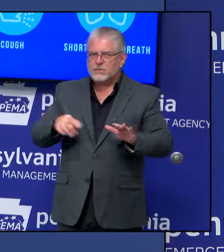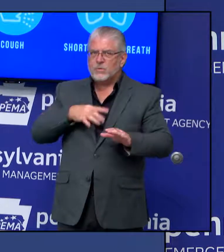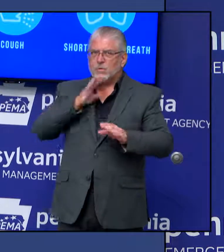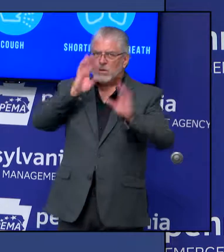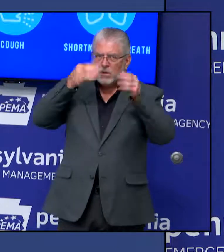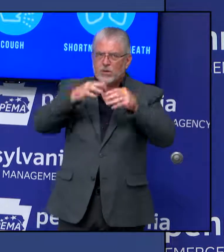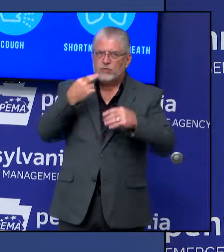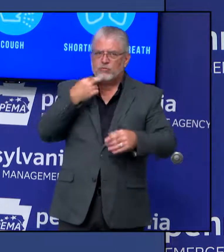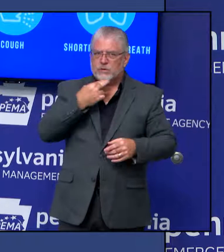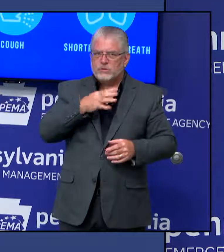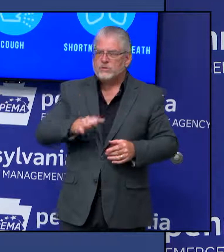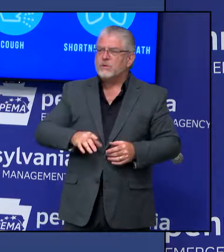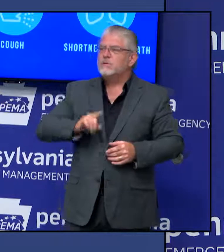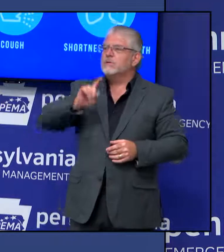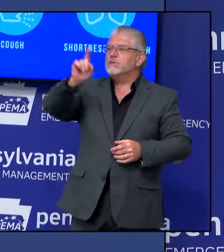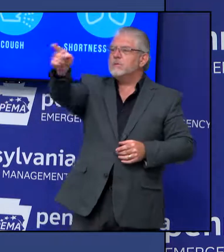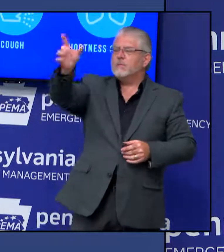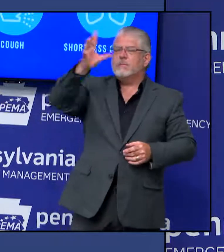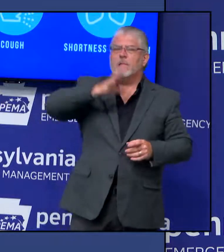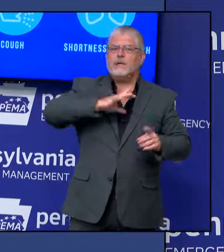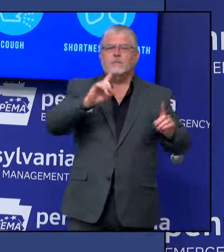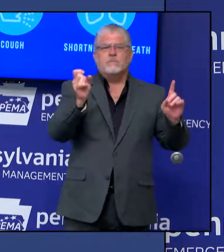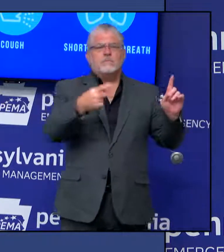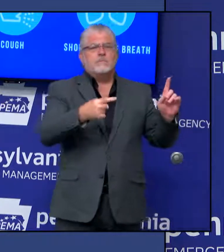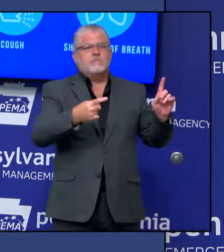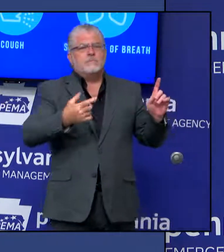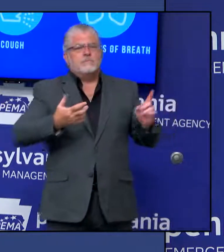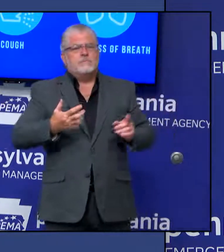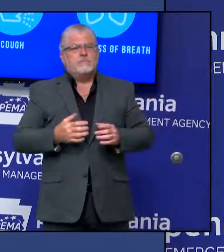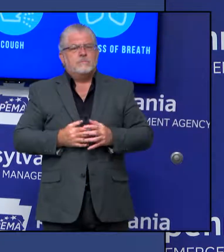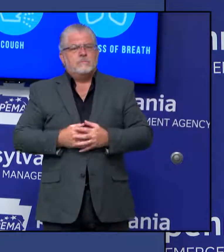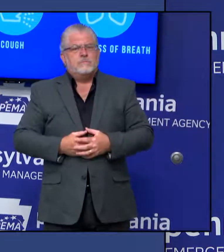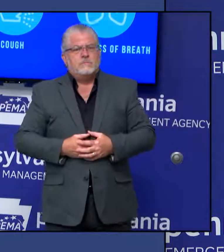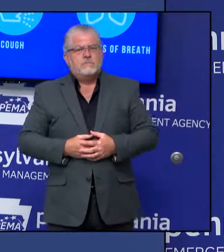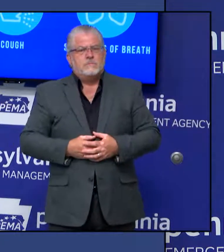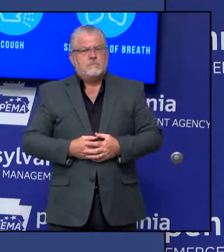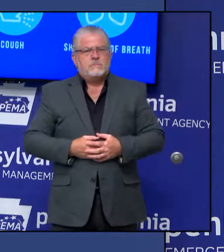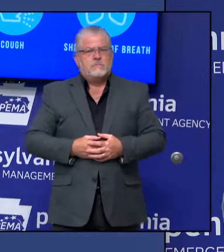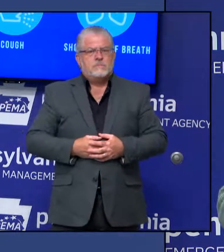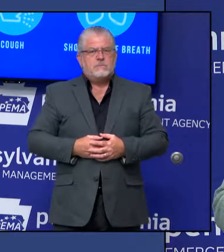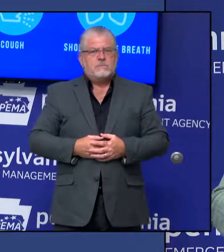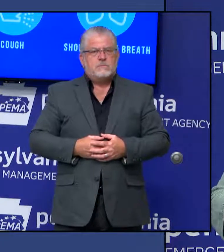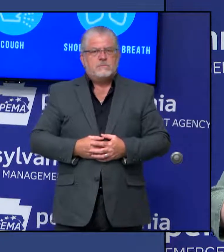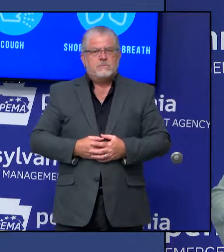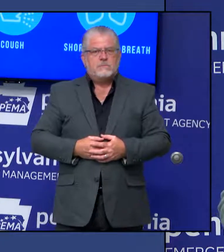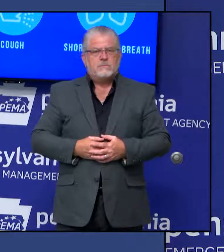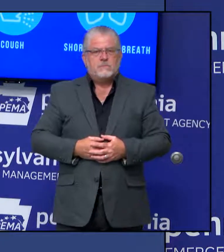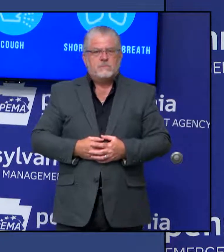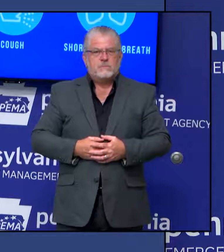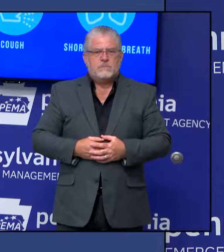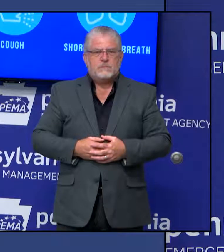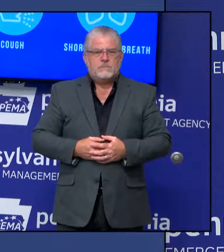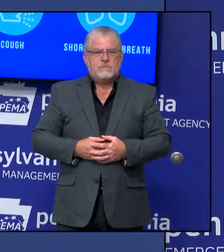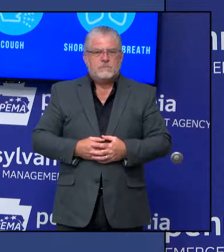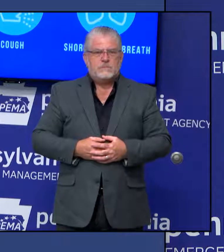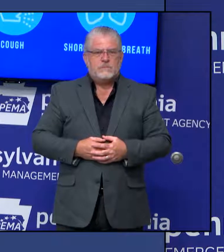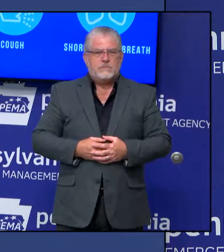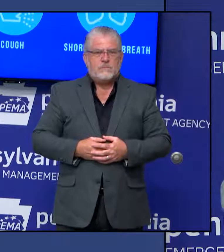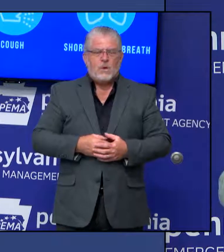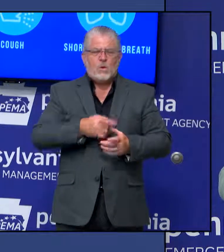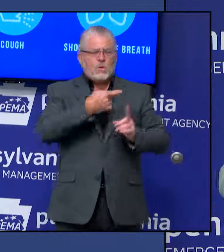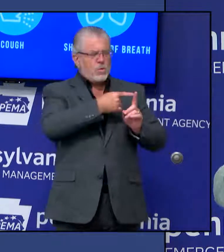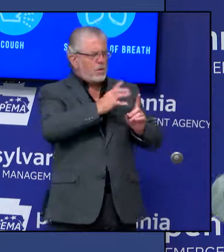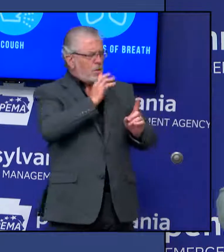the, when you were looking at to just look, to just increase restaurants, why not then? Well, we want to do one thing at a time. And also, if